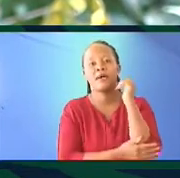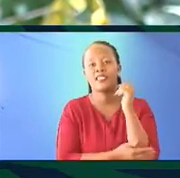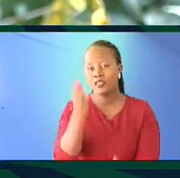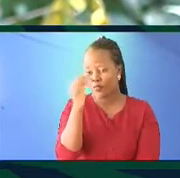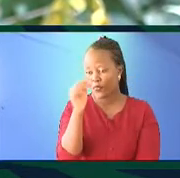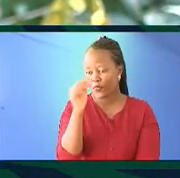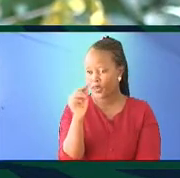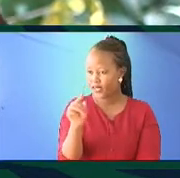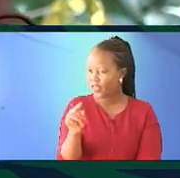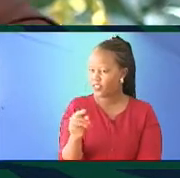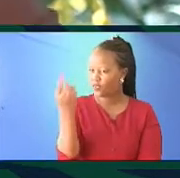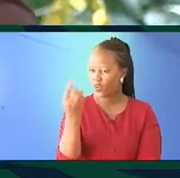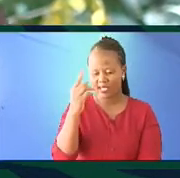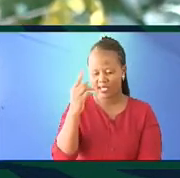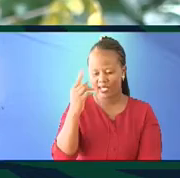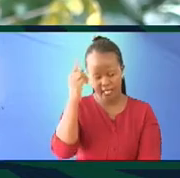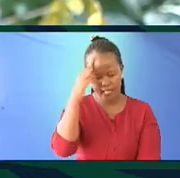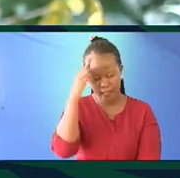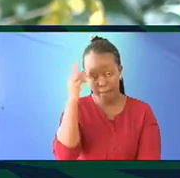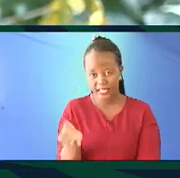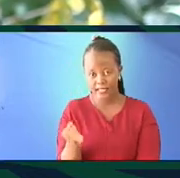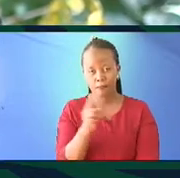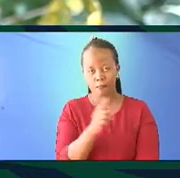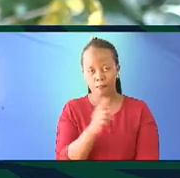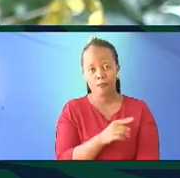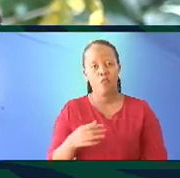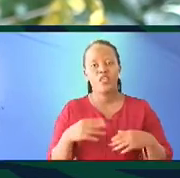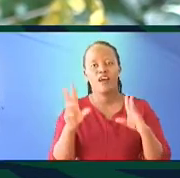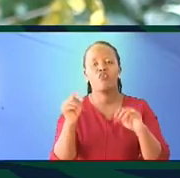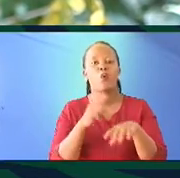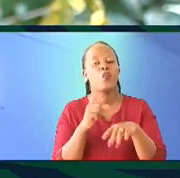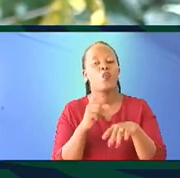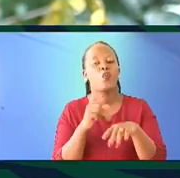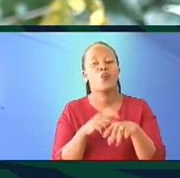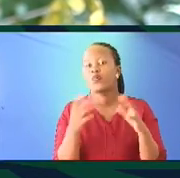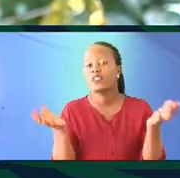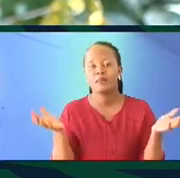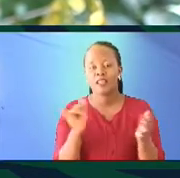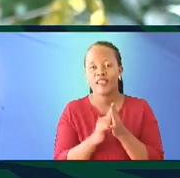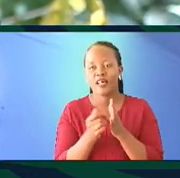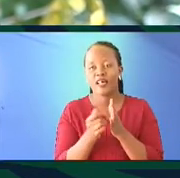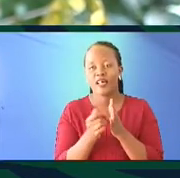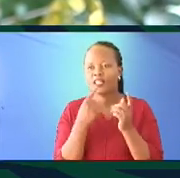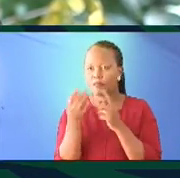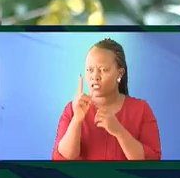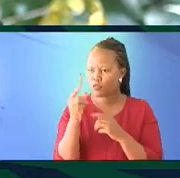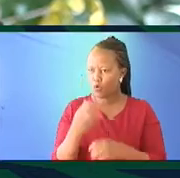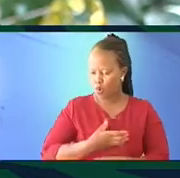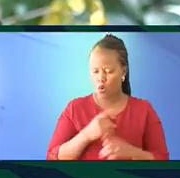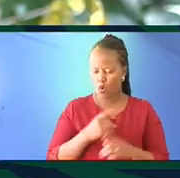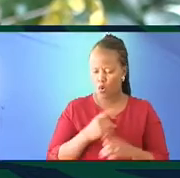that is just in the mind. There is no time that speaking one's